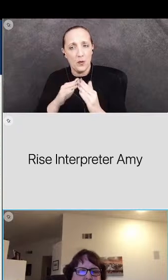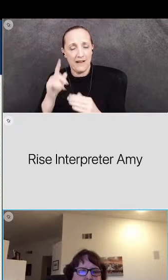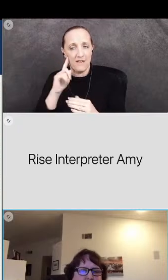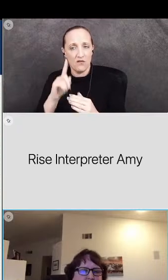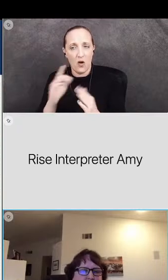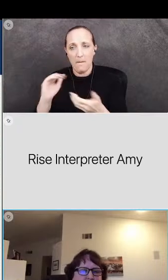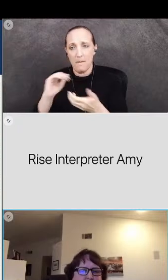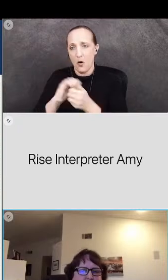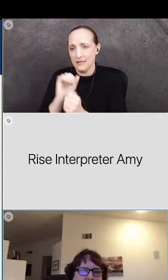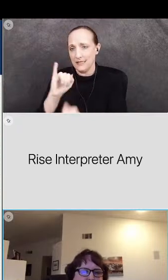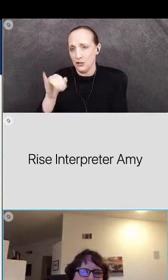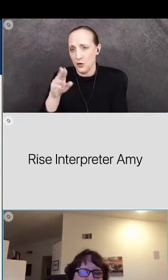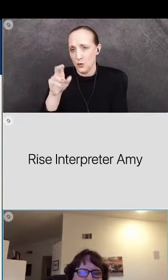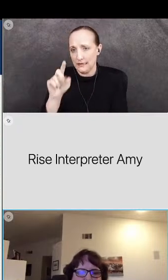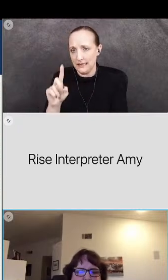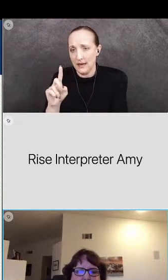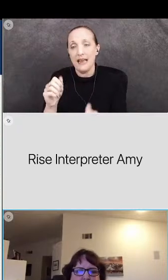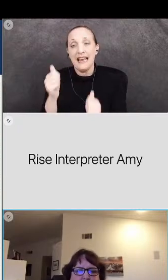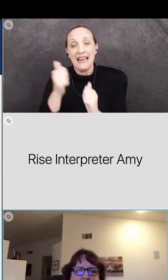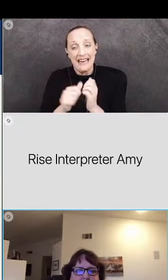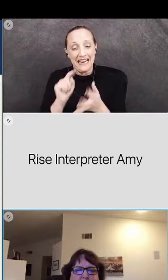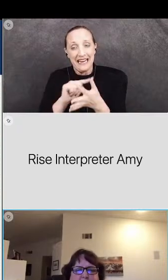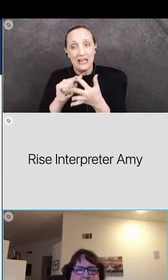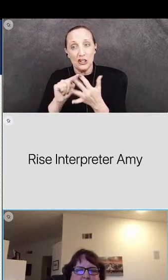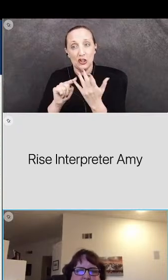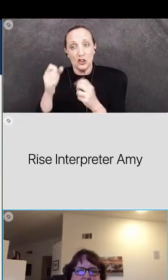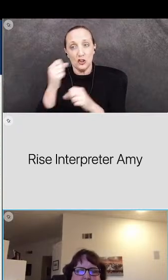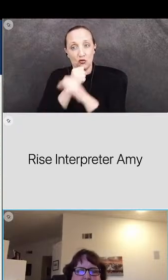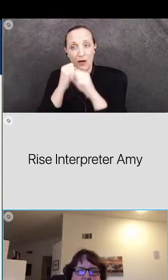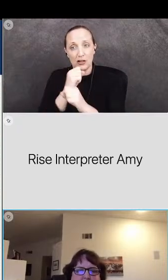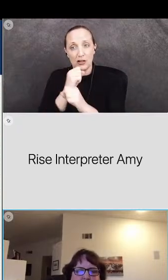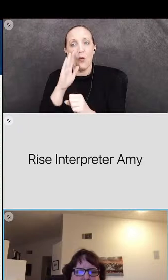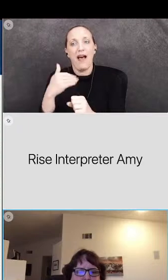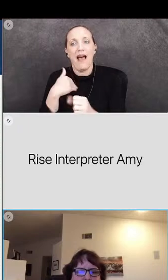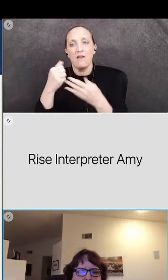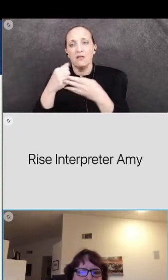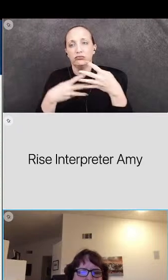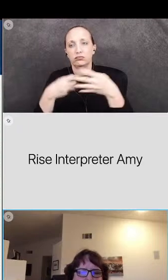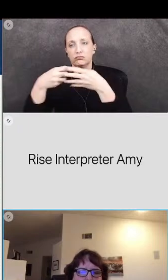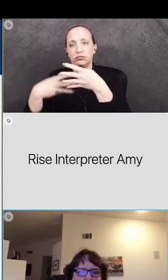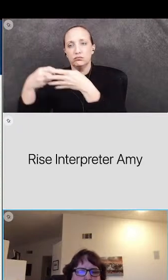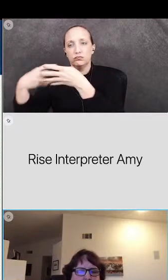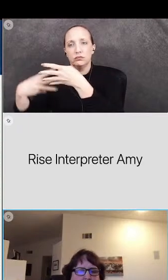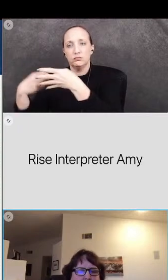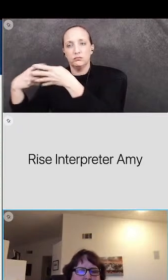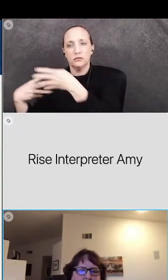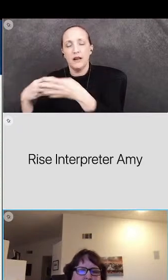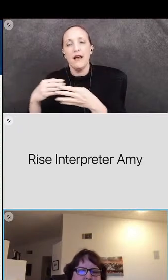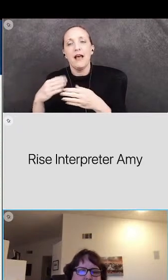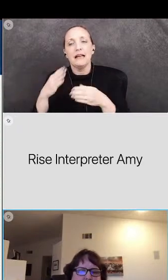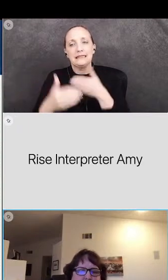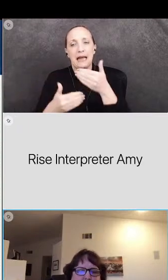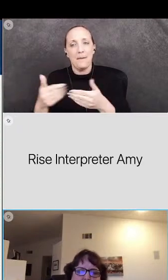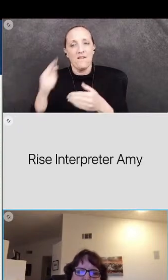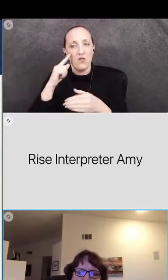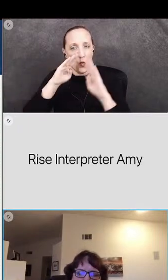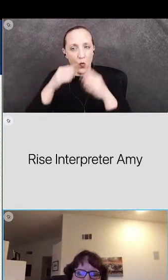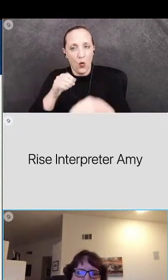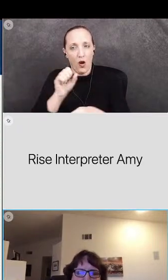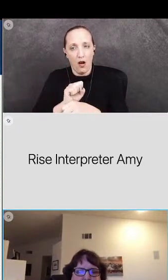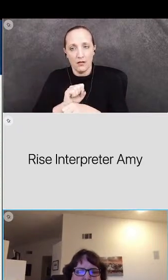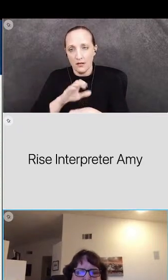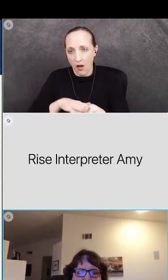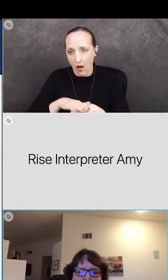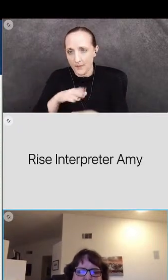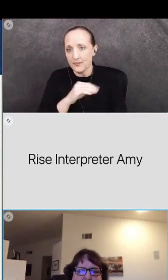within each of these strategies will be action steps that are currently being worked on and we look forward to the work